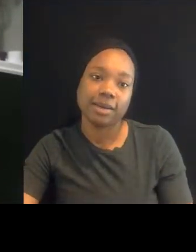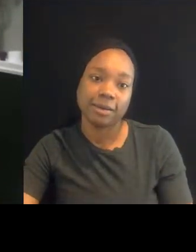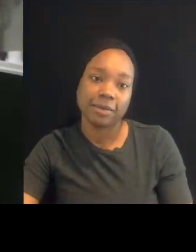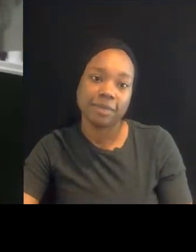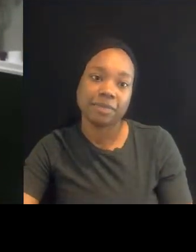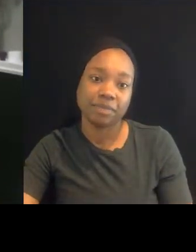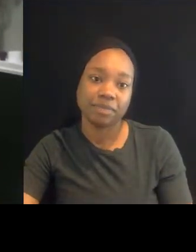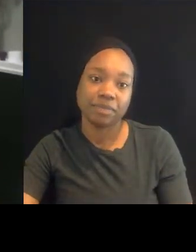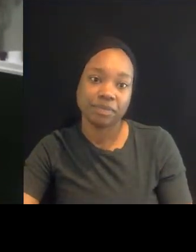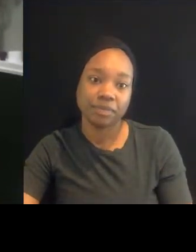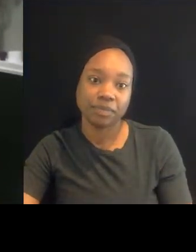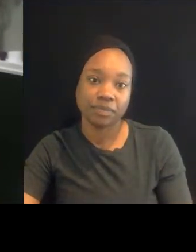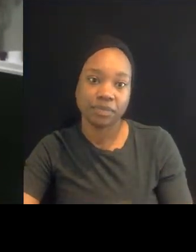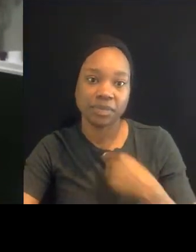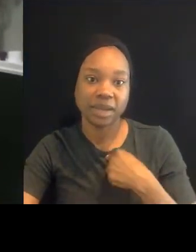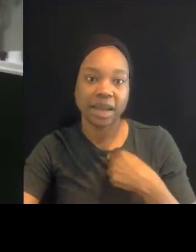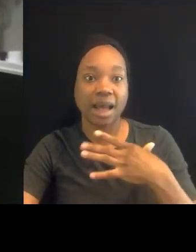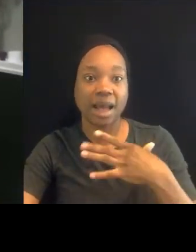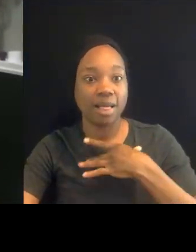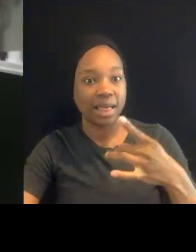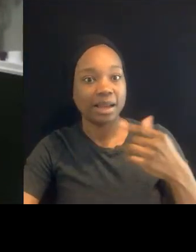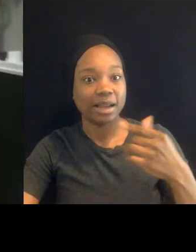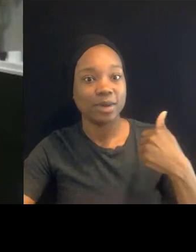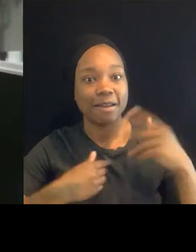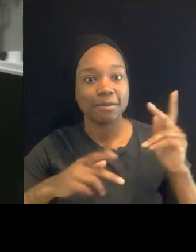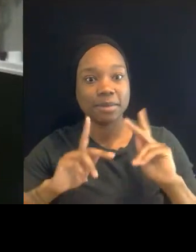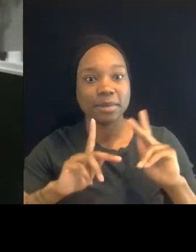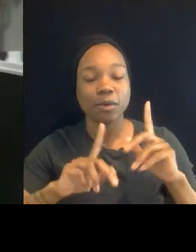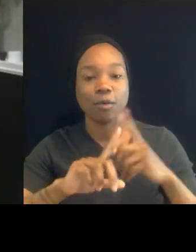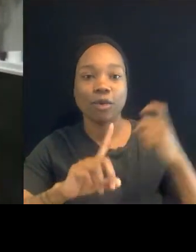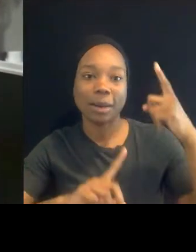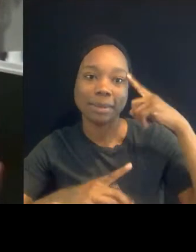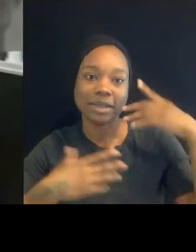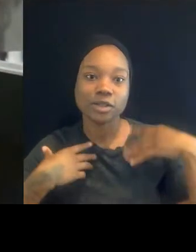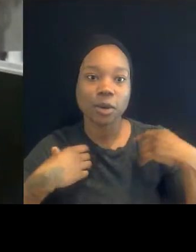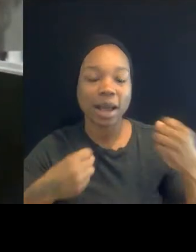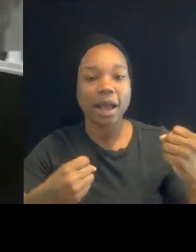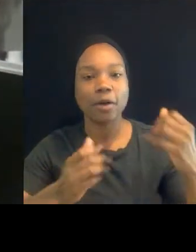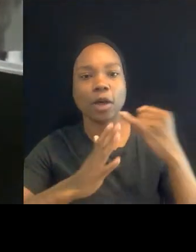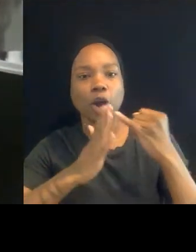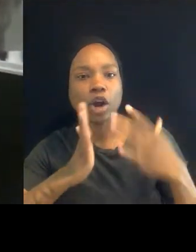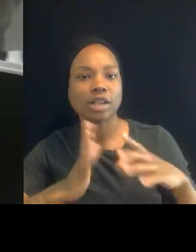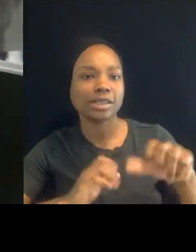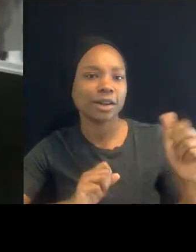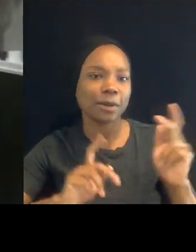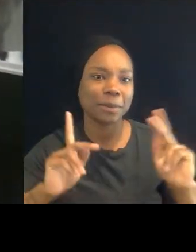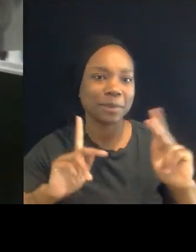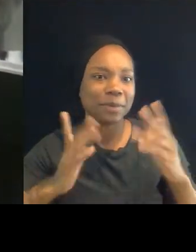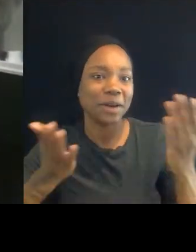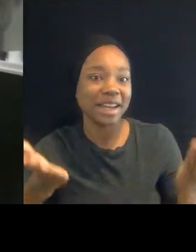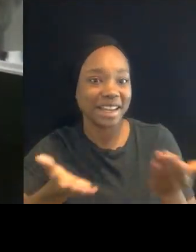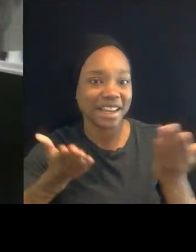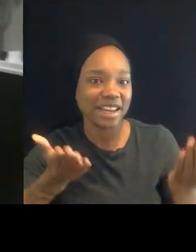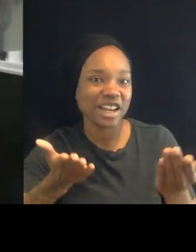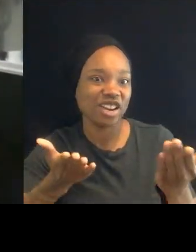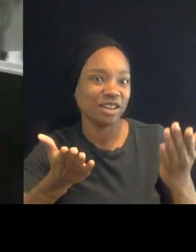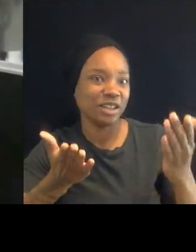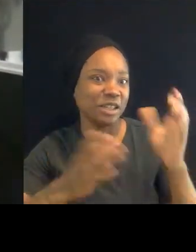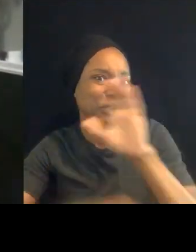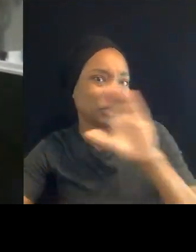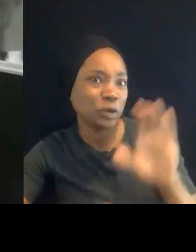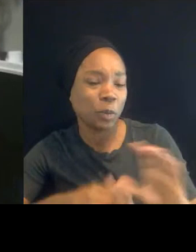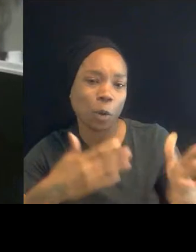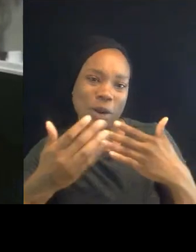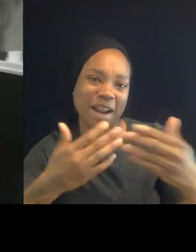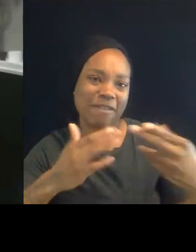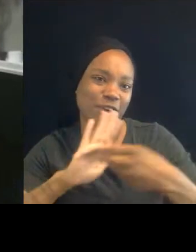within mental health fields and artists and others on this call, but this zoom or whatever we call it, because it's really